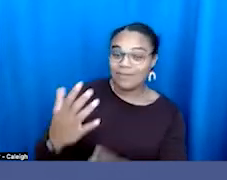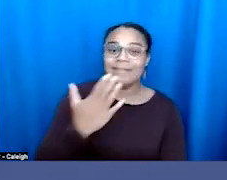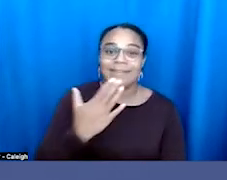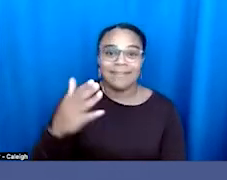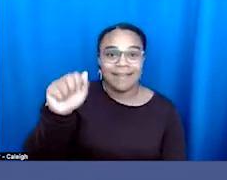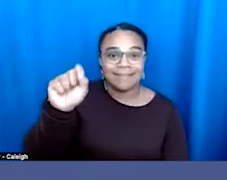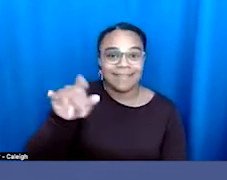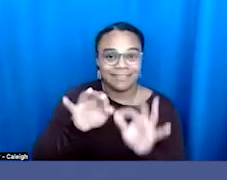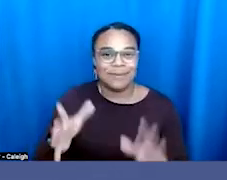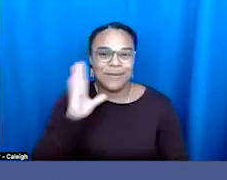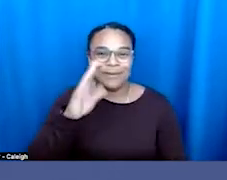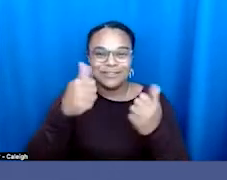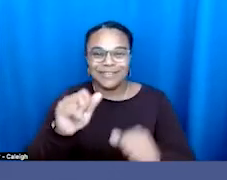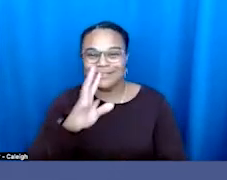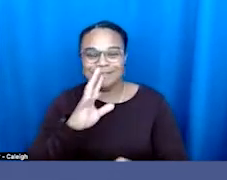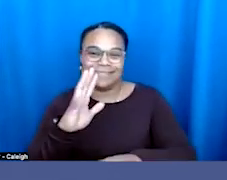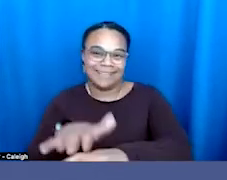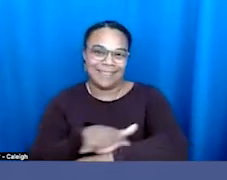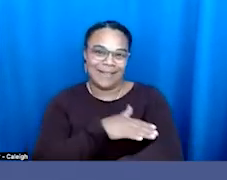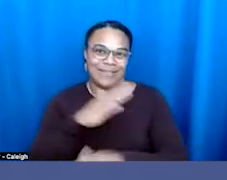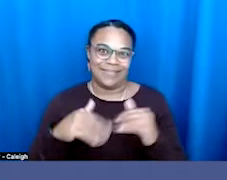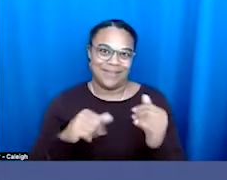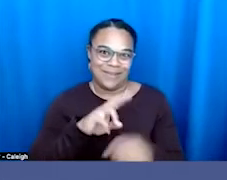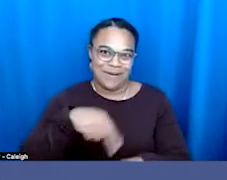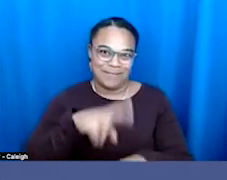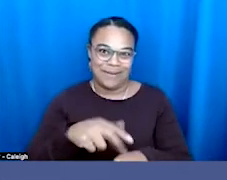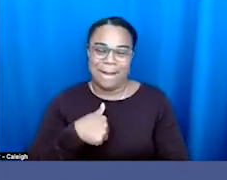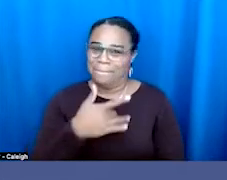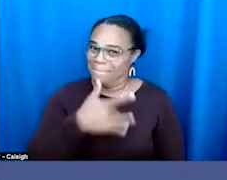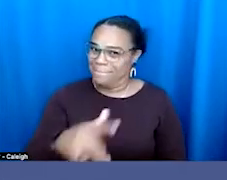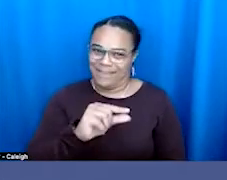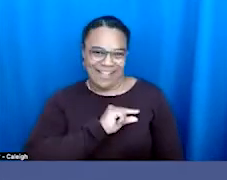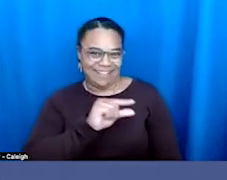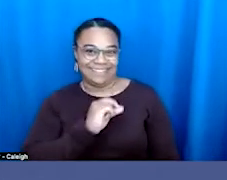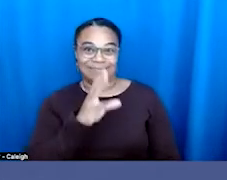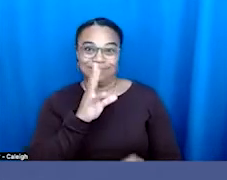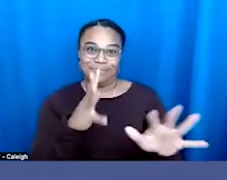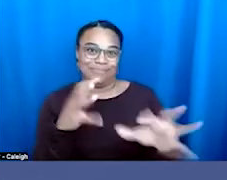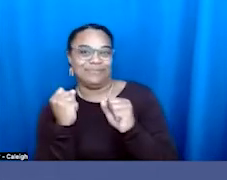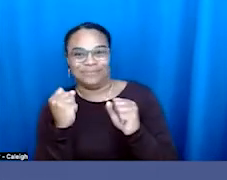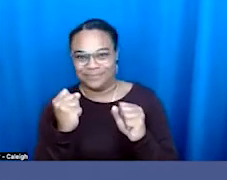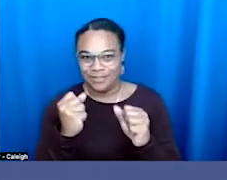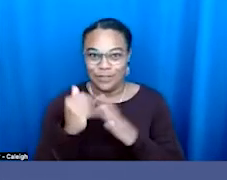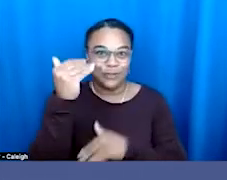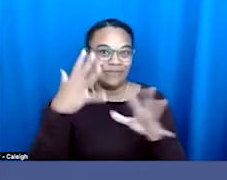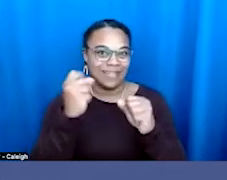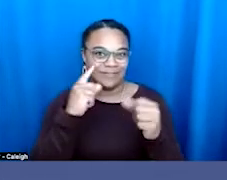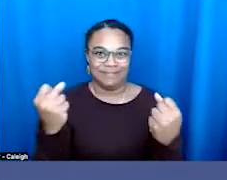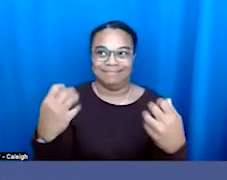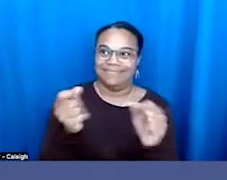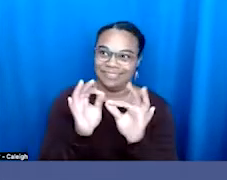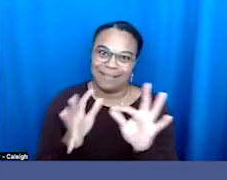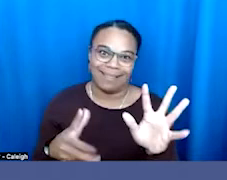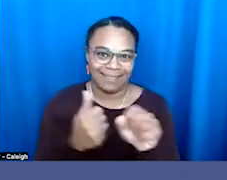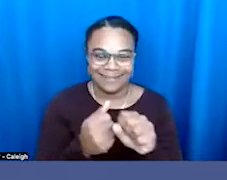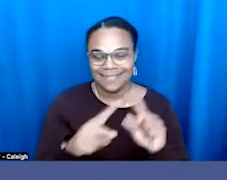I'm going to try to speak more slowly than I normally do because I'm guilty of normally speaking way too fast for interpretation. Uh, but I will